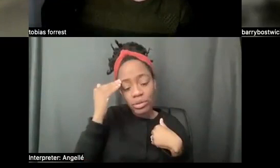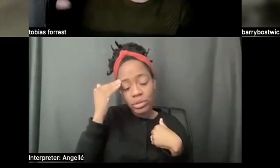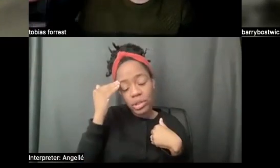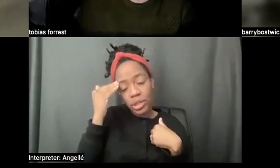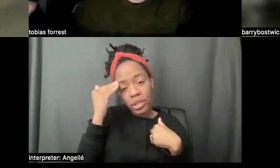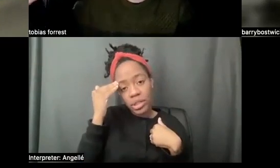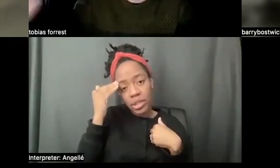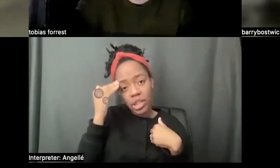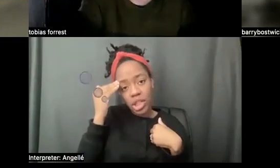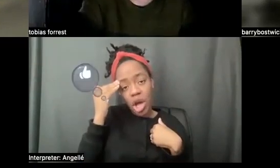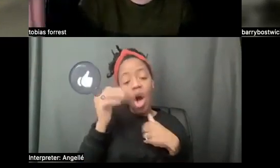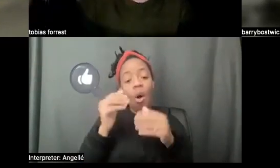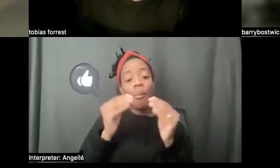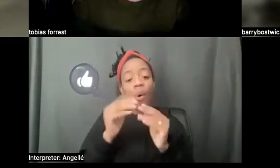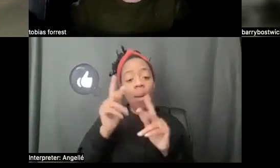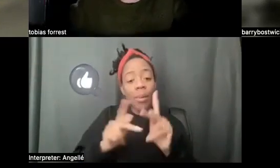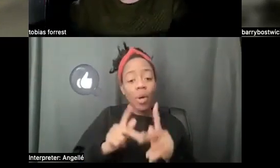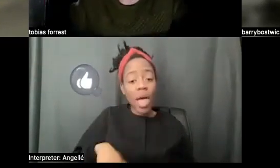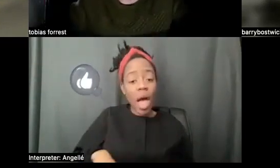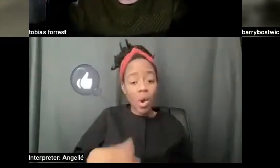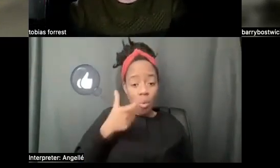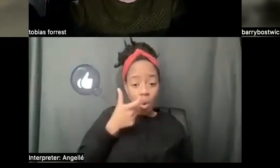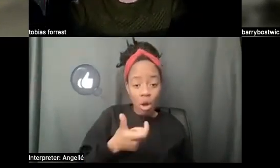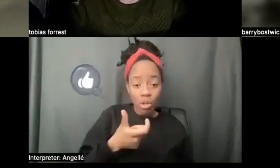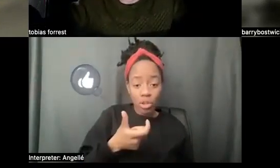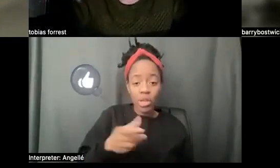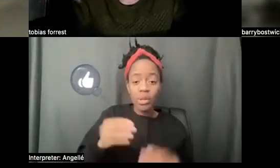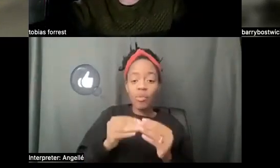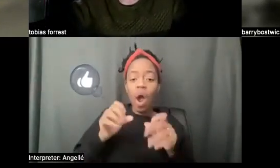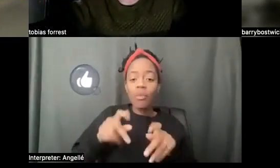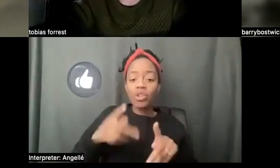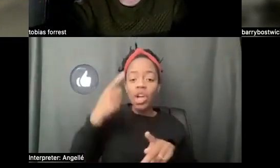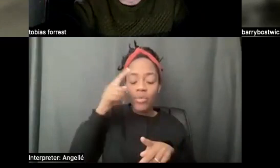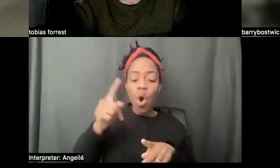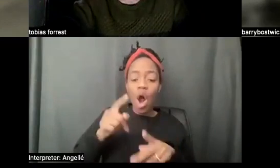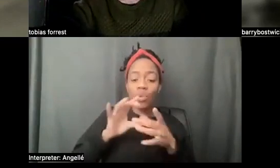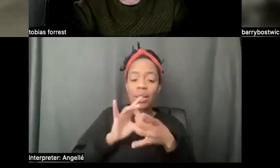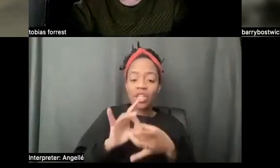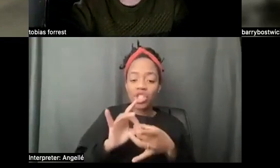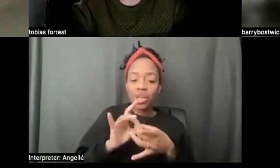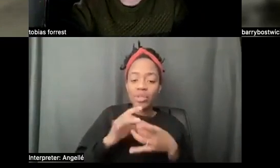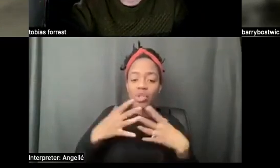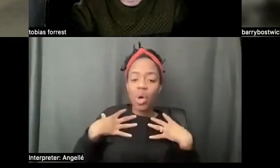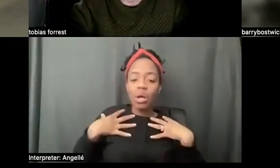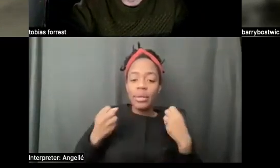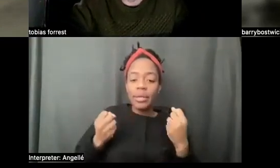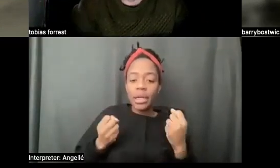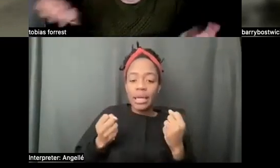the more people that watch this, the more opportunities for relationships to be healed through conversation.